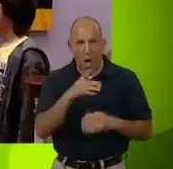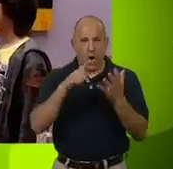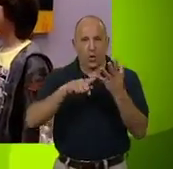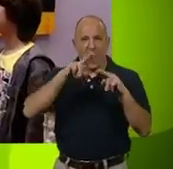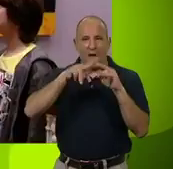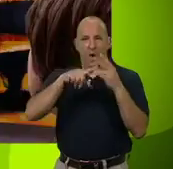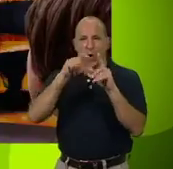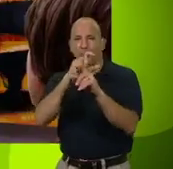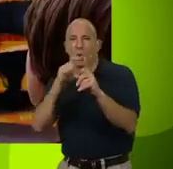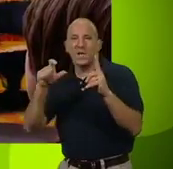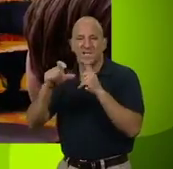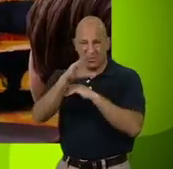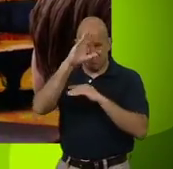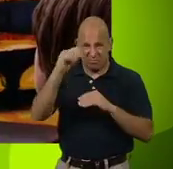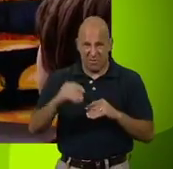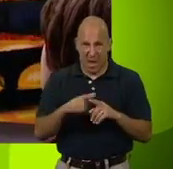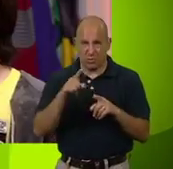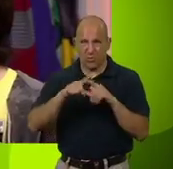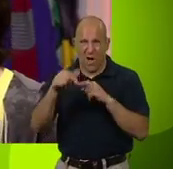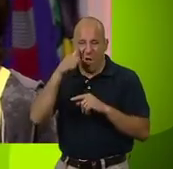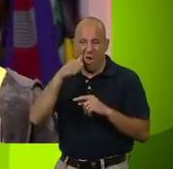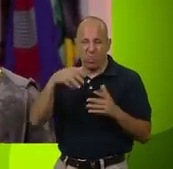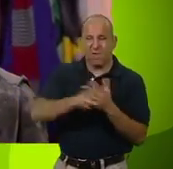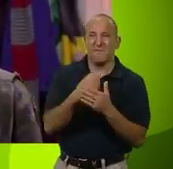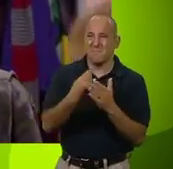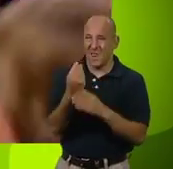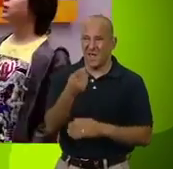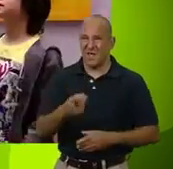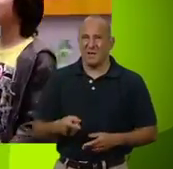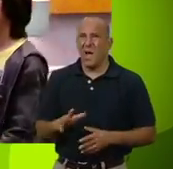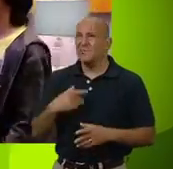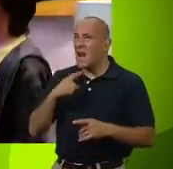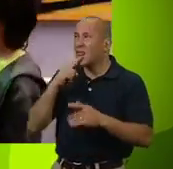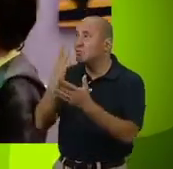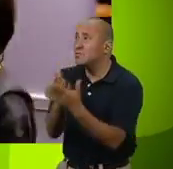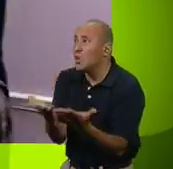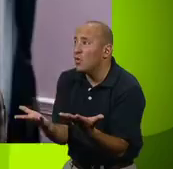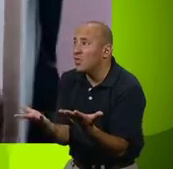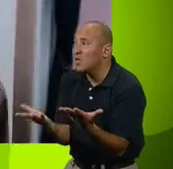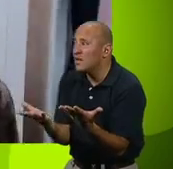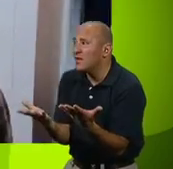community about this, just in case you try to con anyone else out of their money. But I was telling the truth!